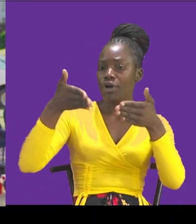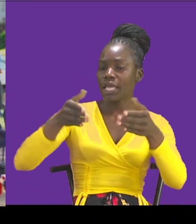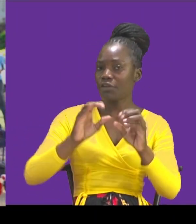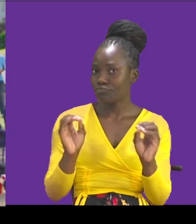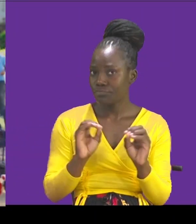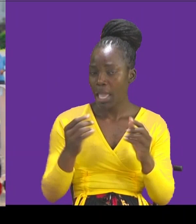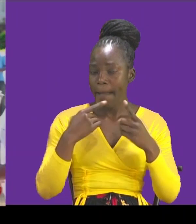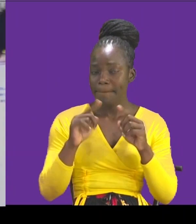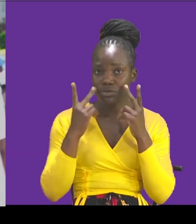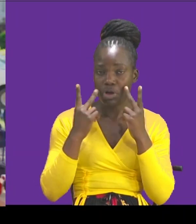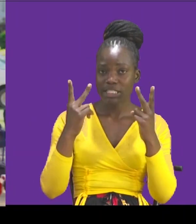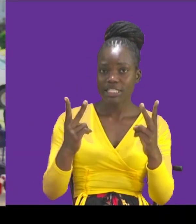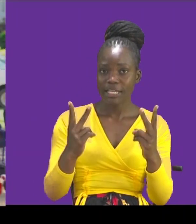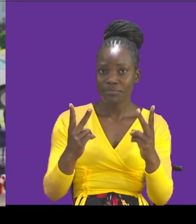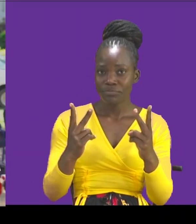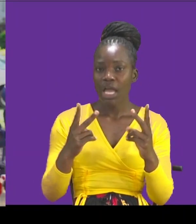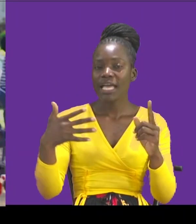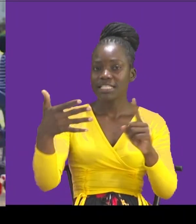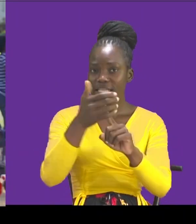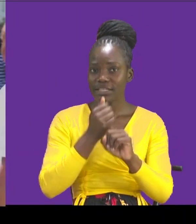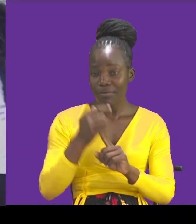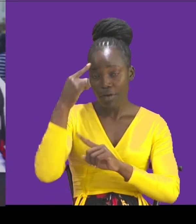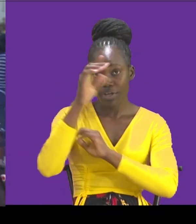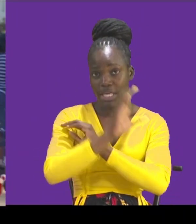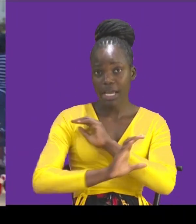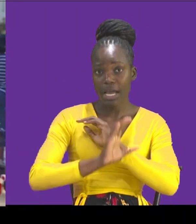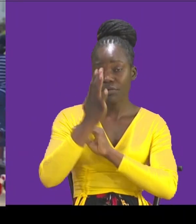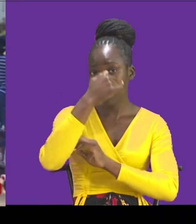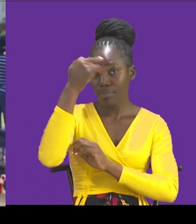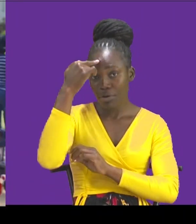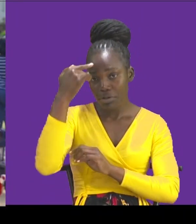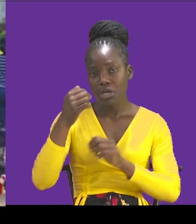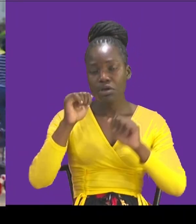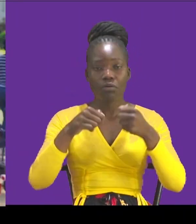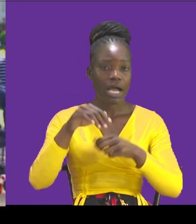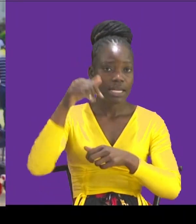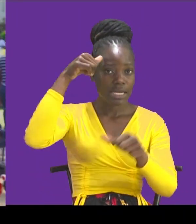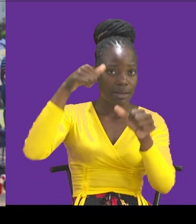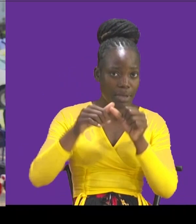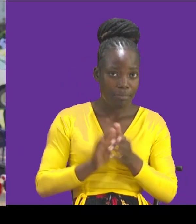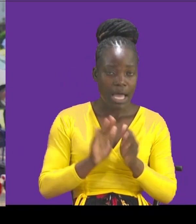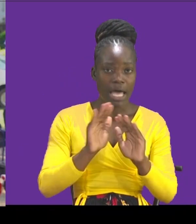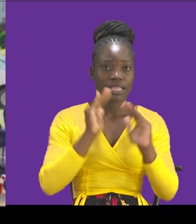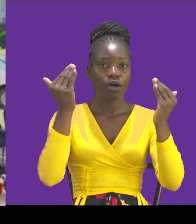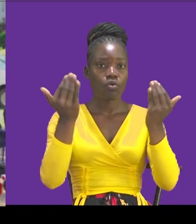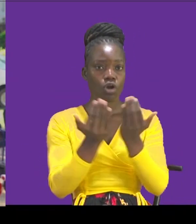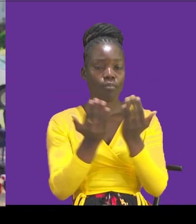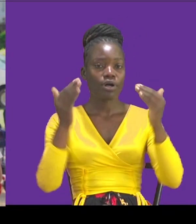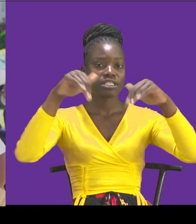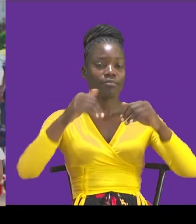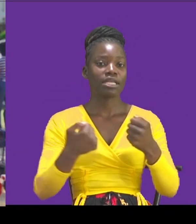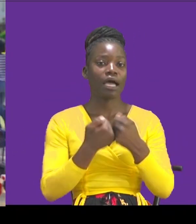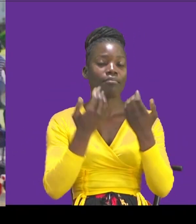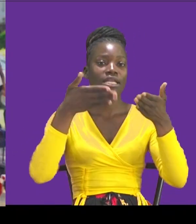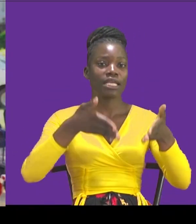are seeing like it's a mileage for the country because even you can remember the pre-global summit was held here in